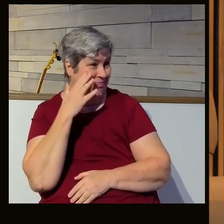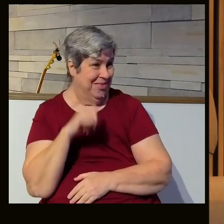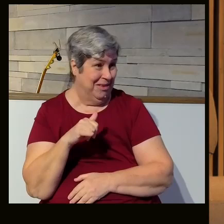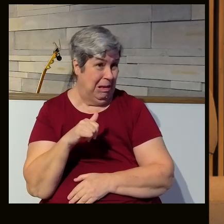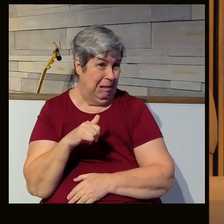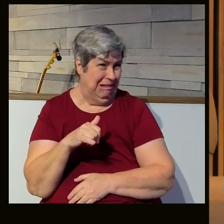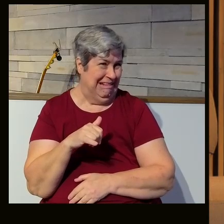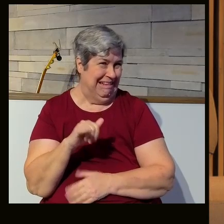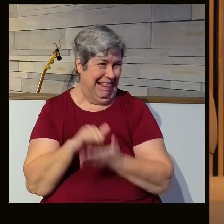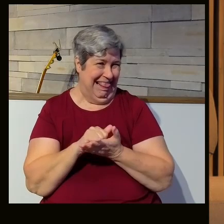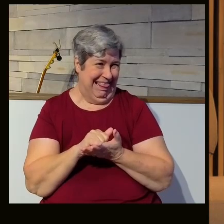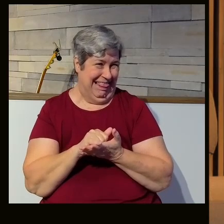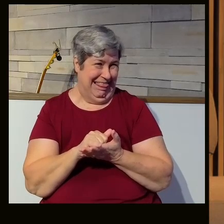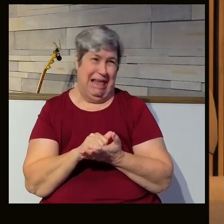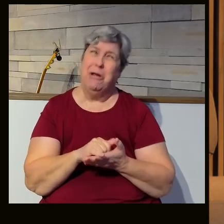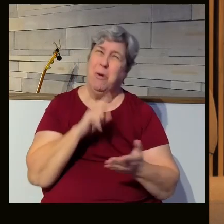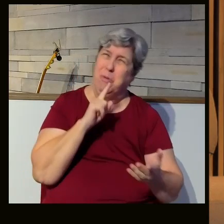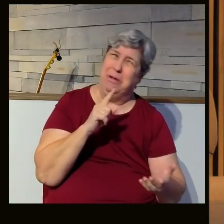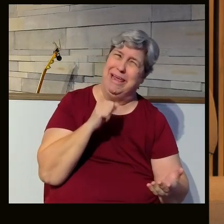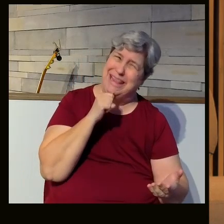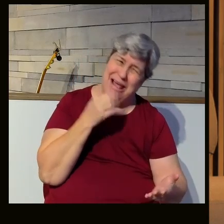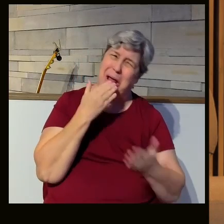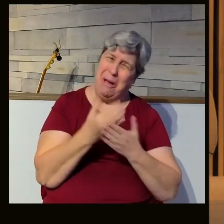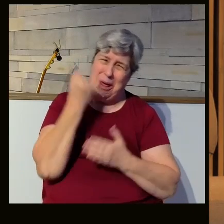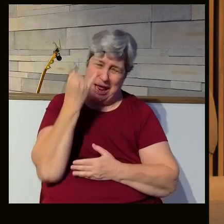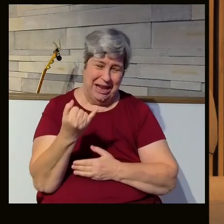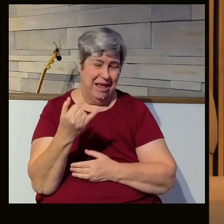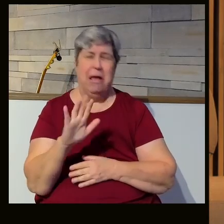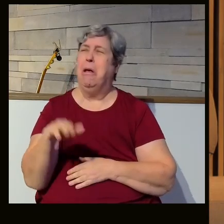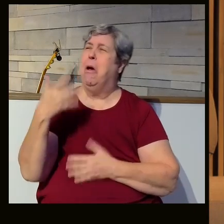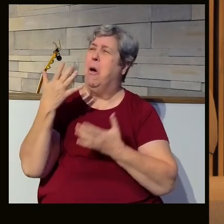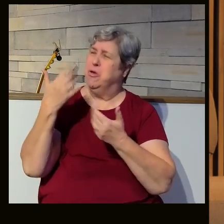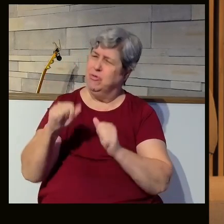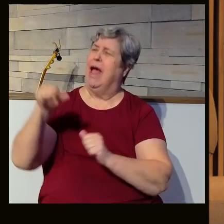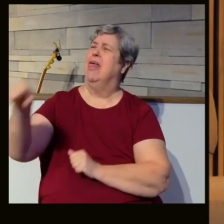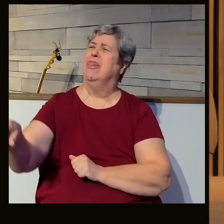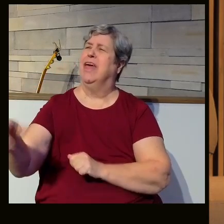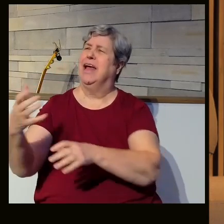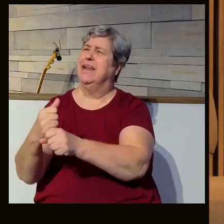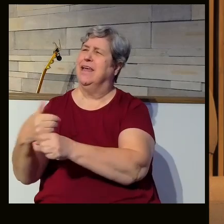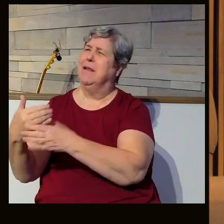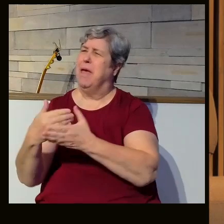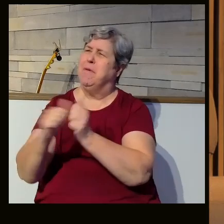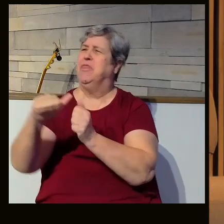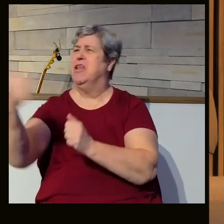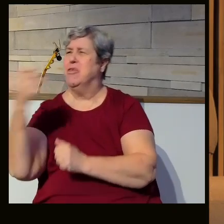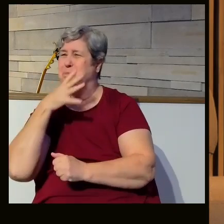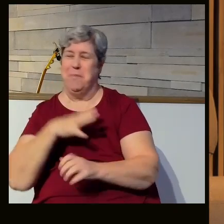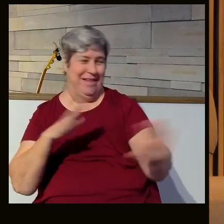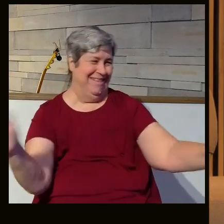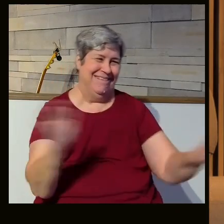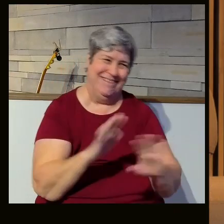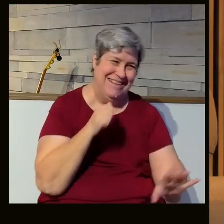that's always going to be a good idea, right? You know, when a wife says, hey, why don't you try this out to get a child with another woman? We know